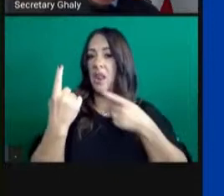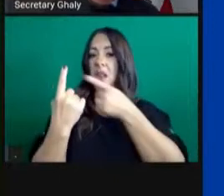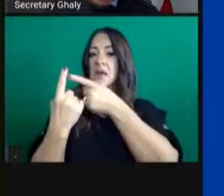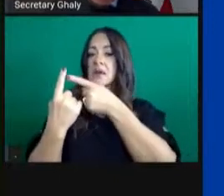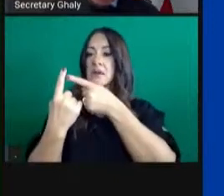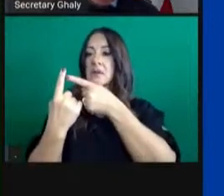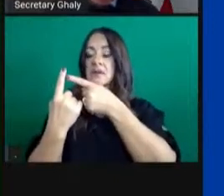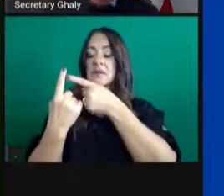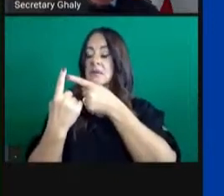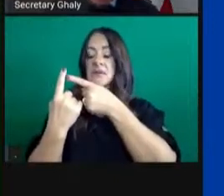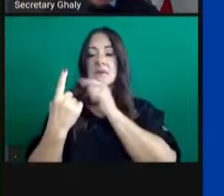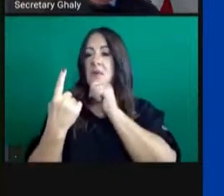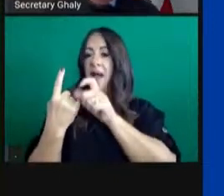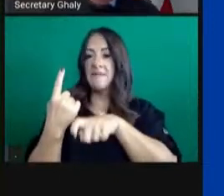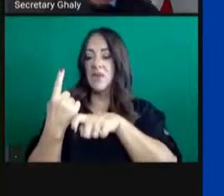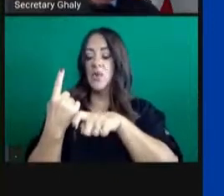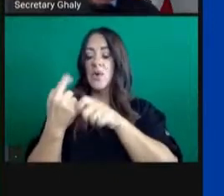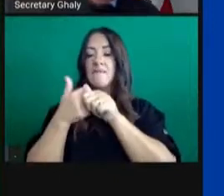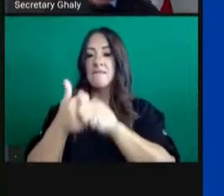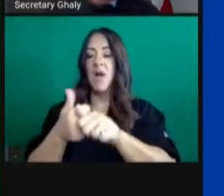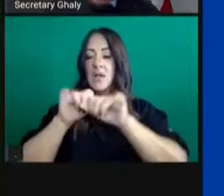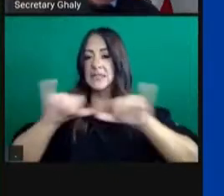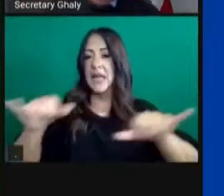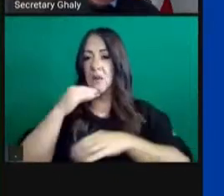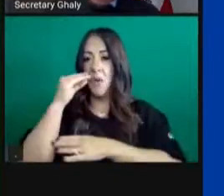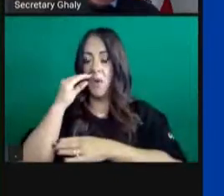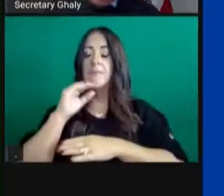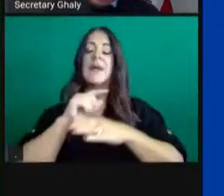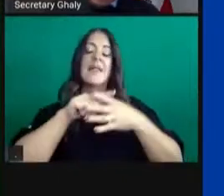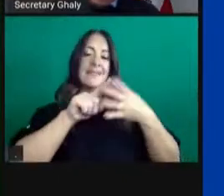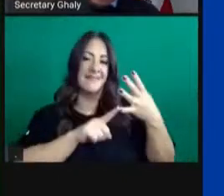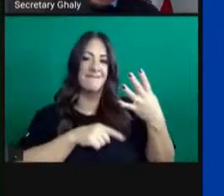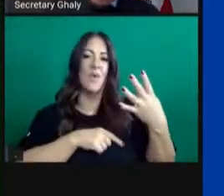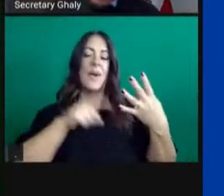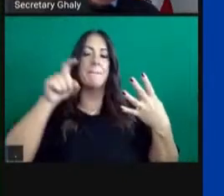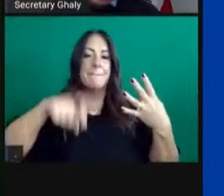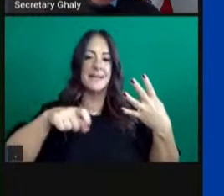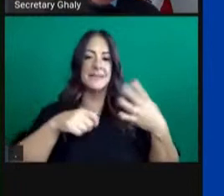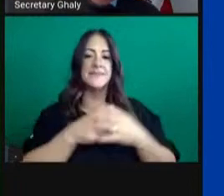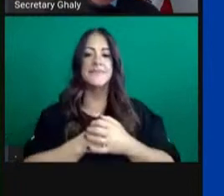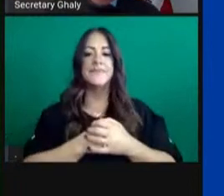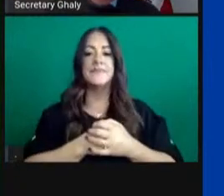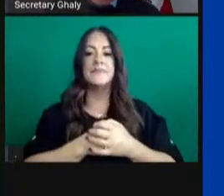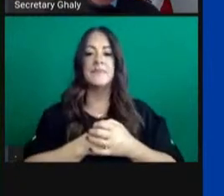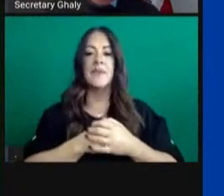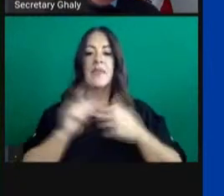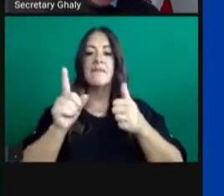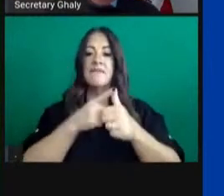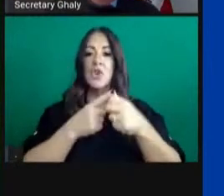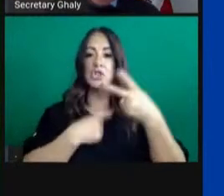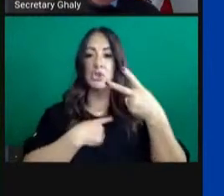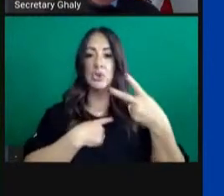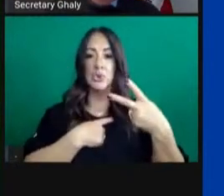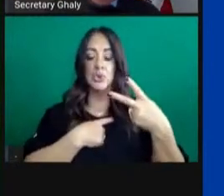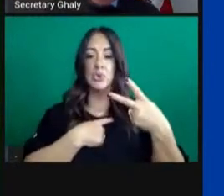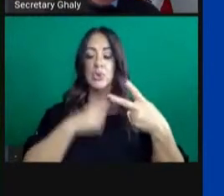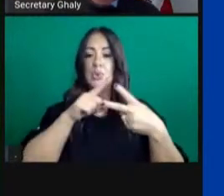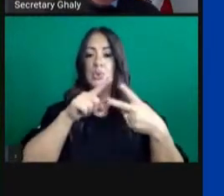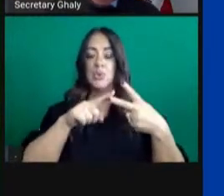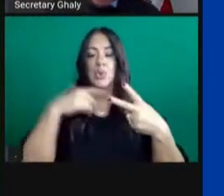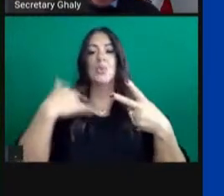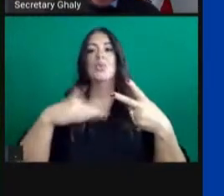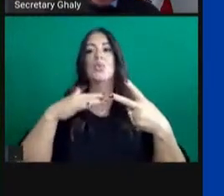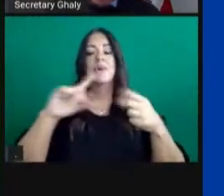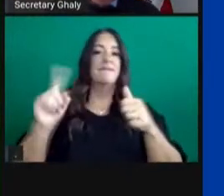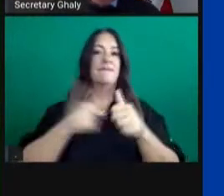the regional stay at home order. The first two regions to enter that regional stay at home order were San Joaquin Valley in Southern